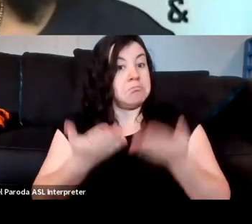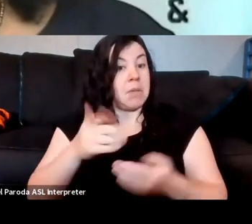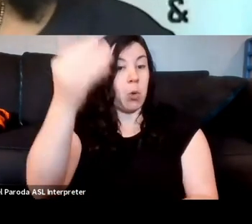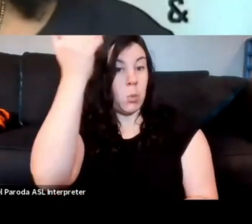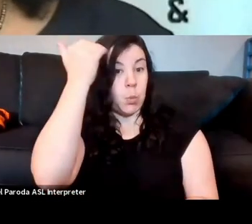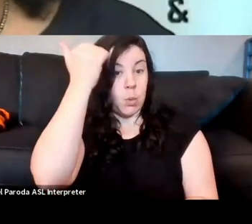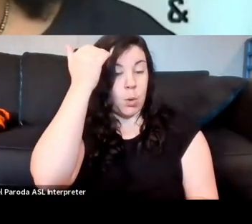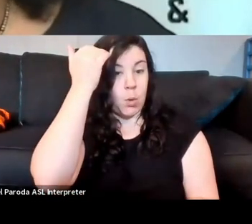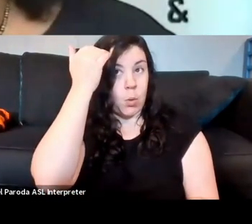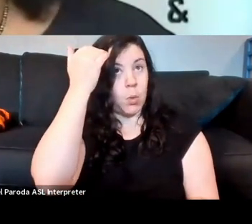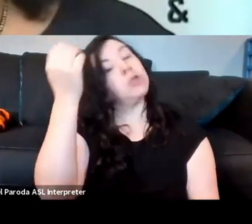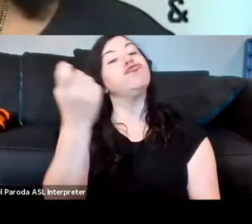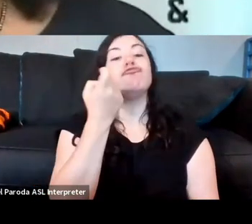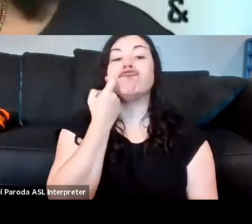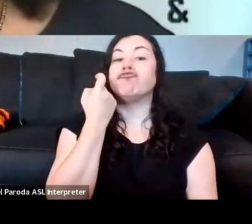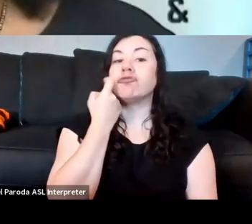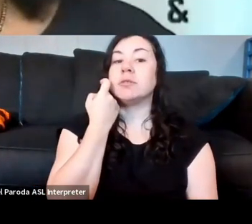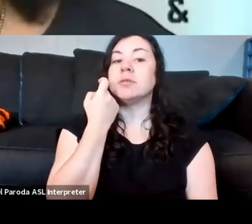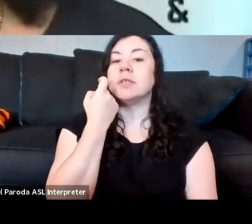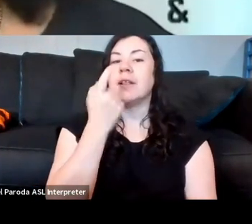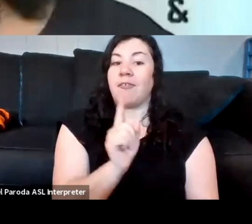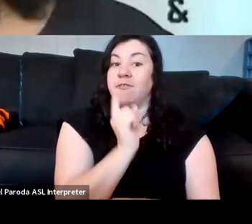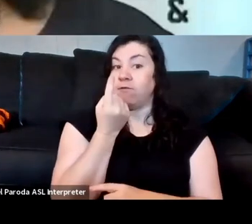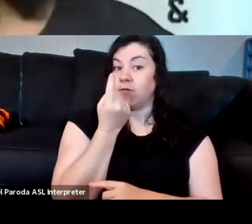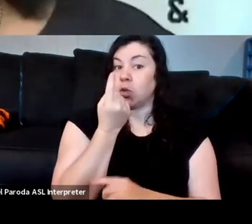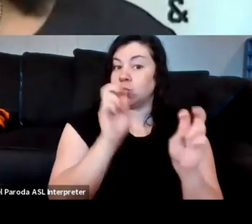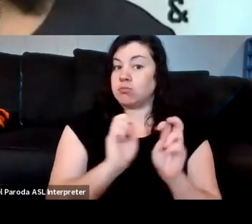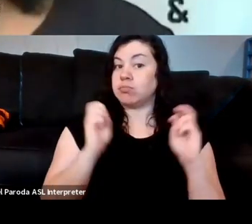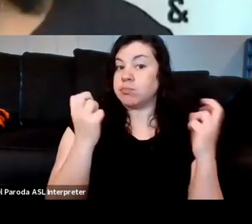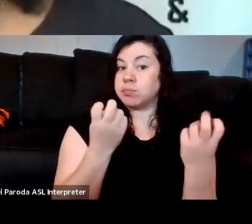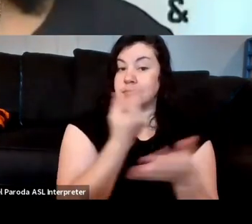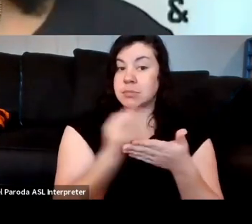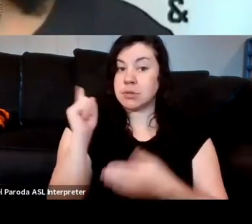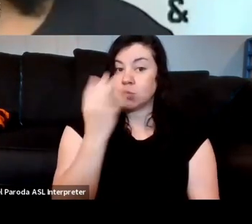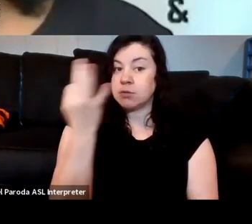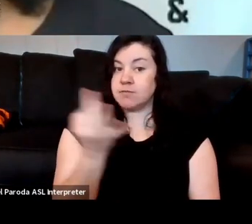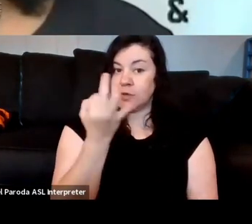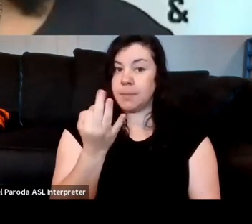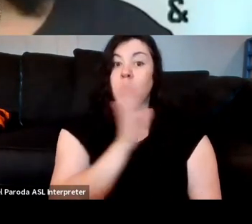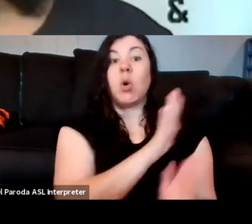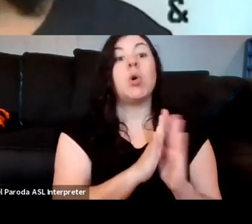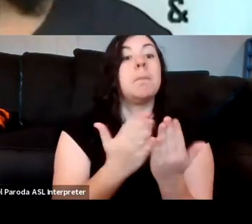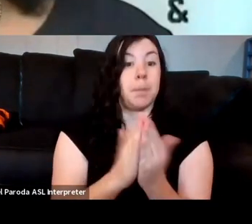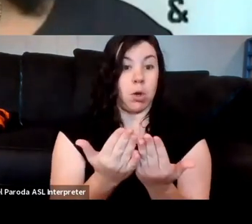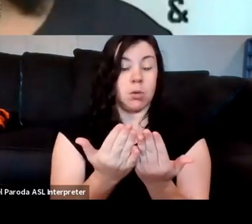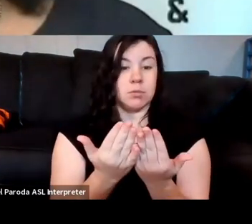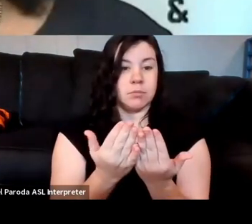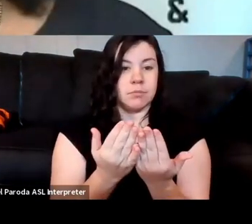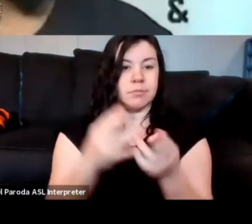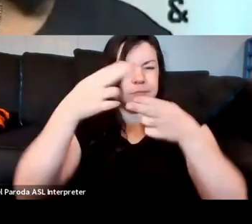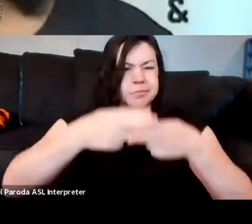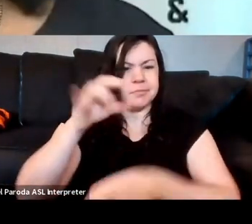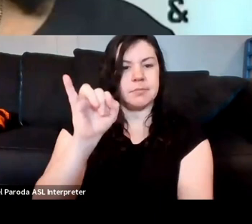speaker and she was at our first roundtable last Friday. So this is from her book, In the Wake, on Blackness and Being.